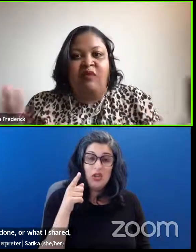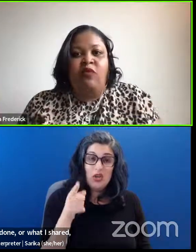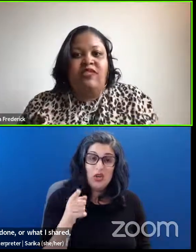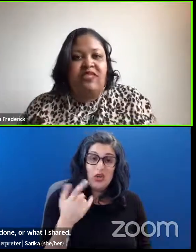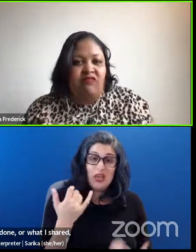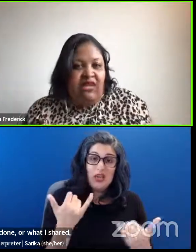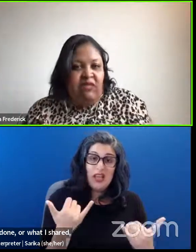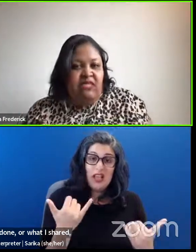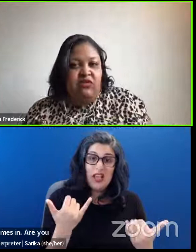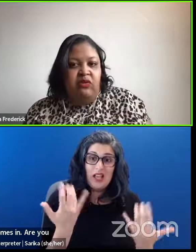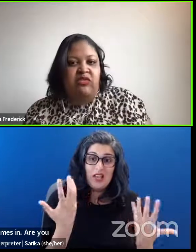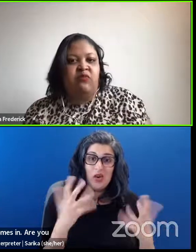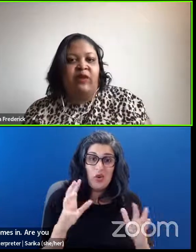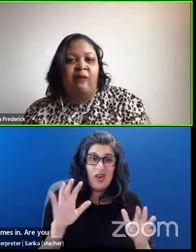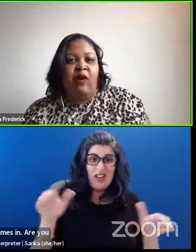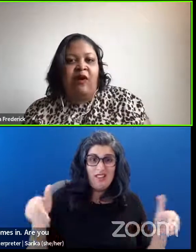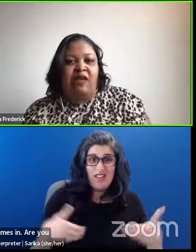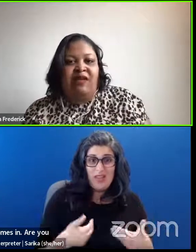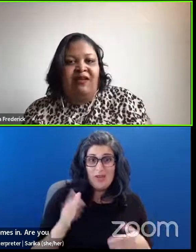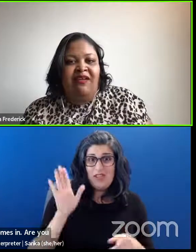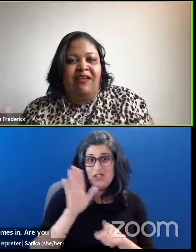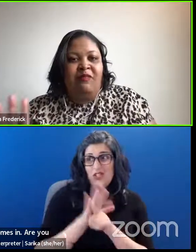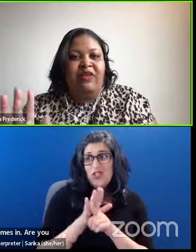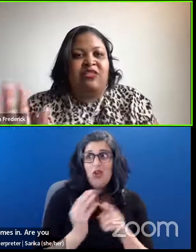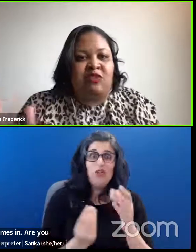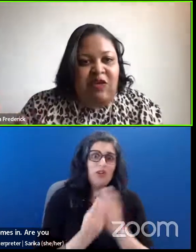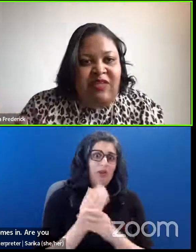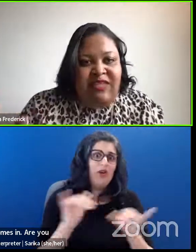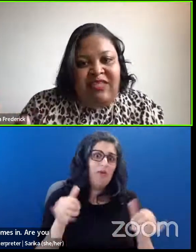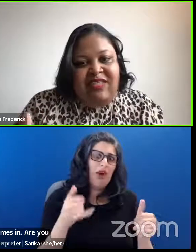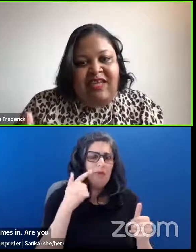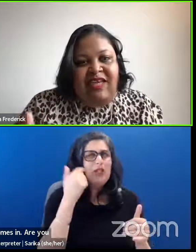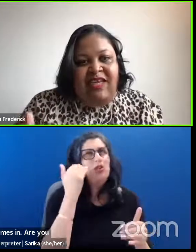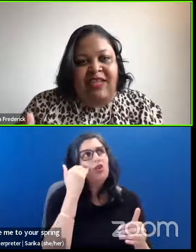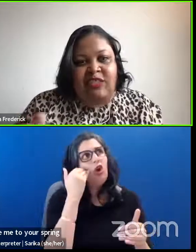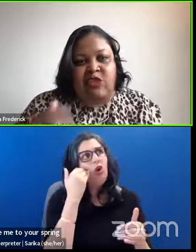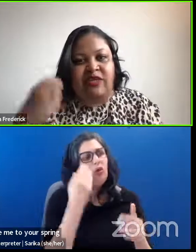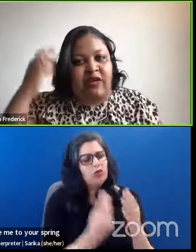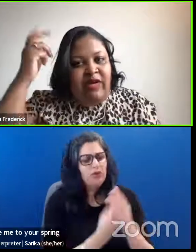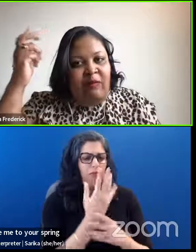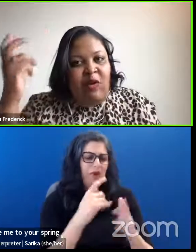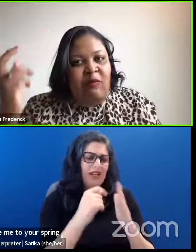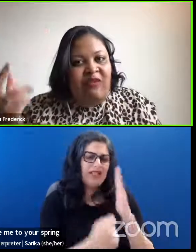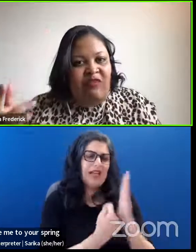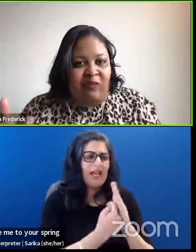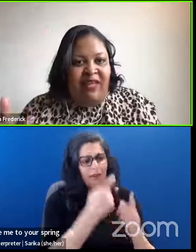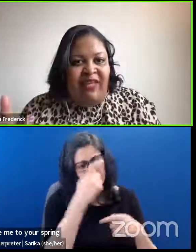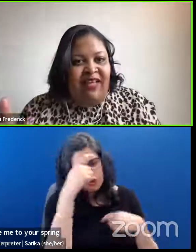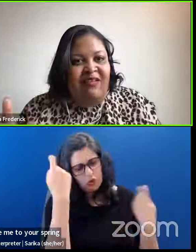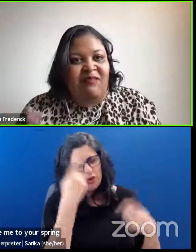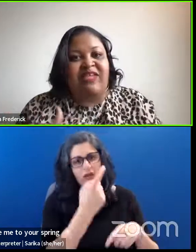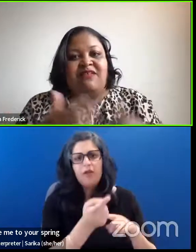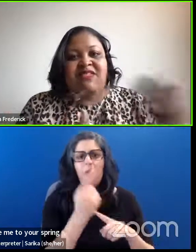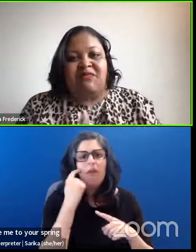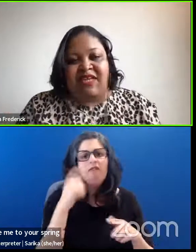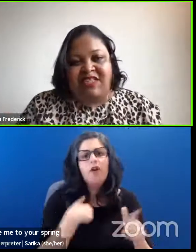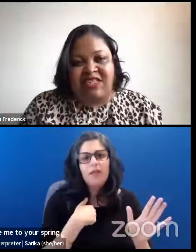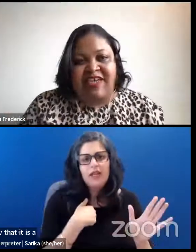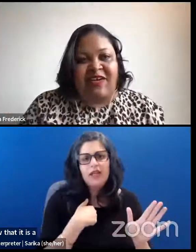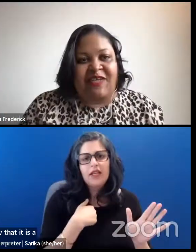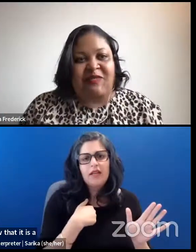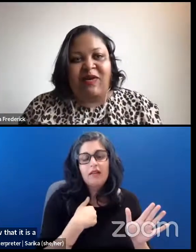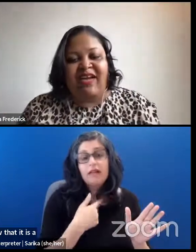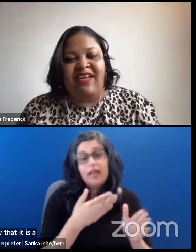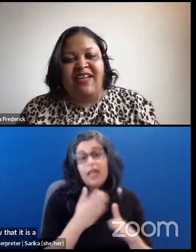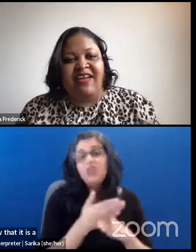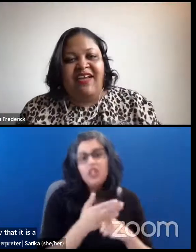not want to invite me to your spring party? Because you know that it's a triggering moment for me because of something I